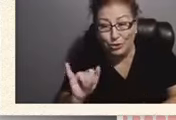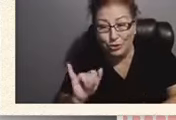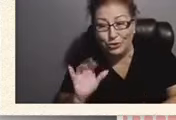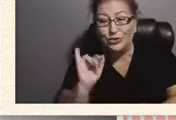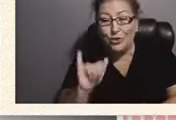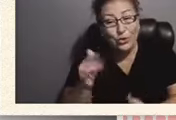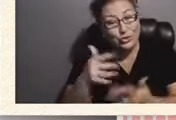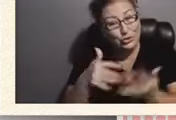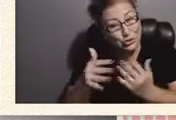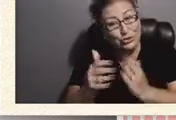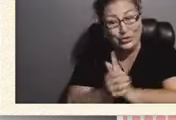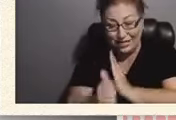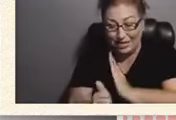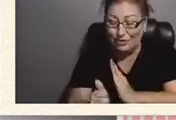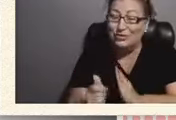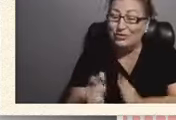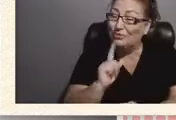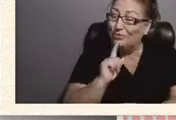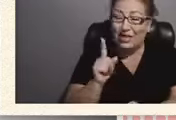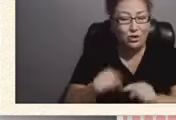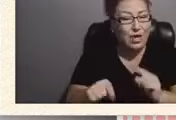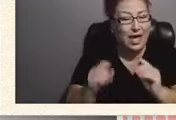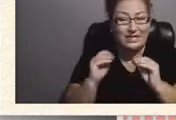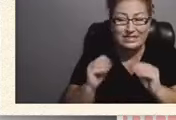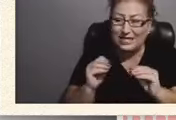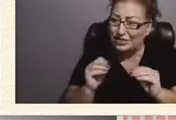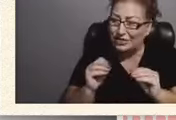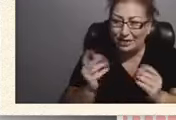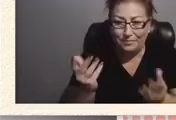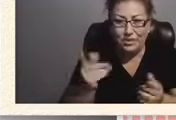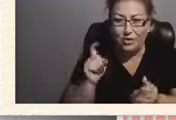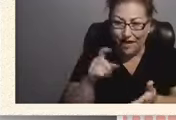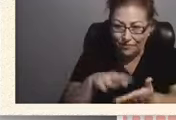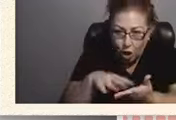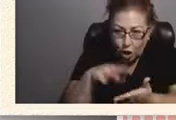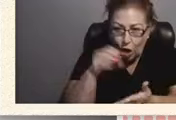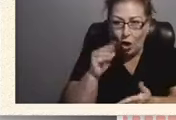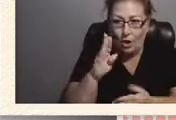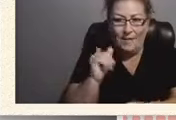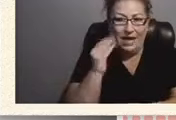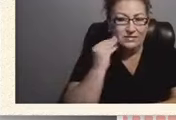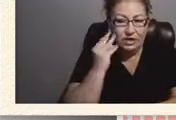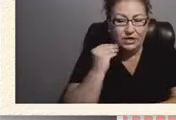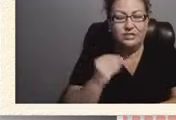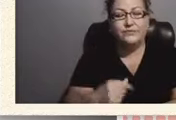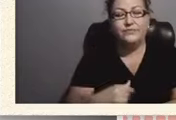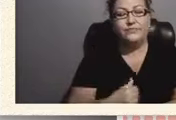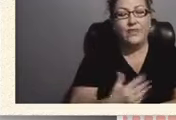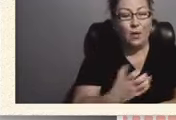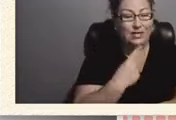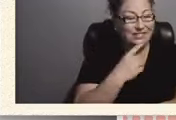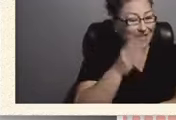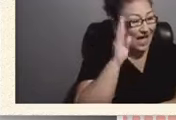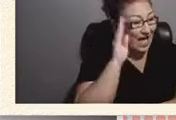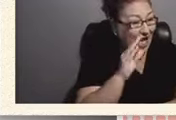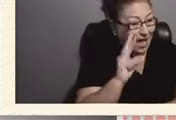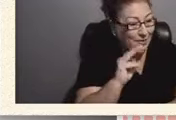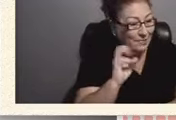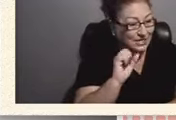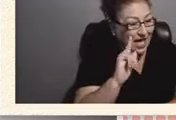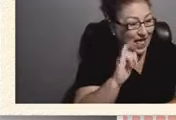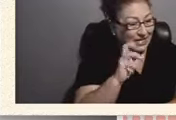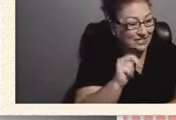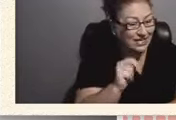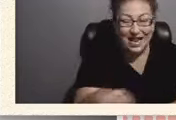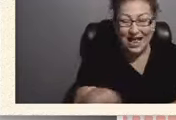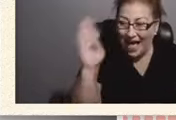sometimes can't teach them. They got to learn. Sorry guys. Sebastian wants to say hi to Ms. Allison. Hi Ms. Allison. Hi buddy. How